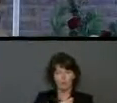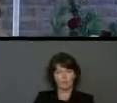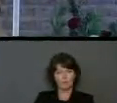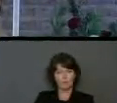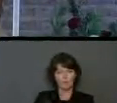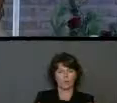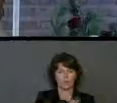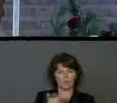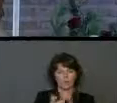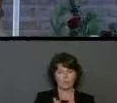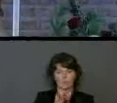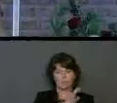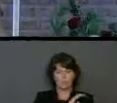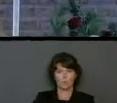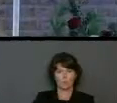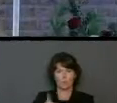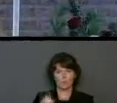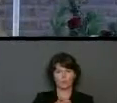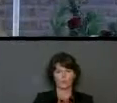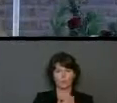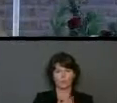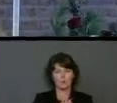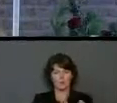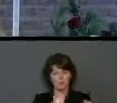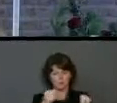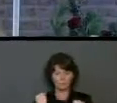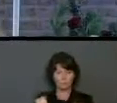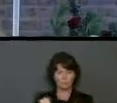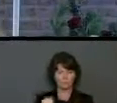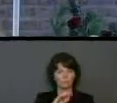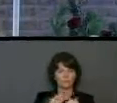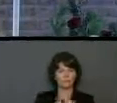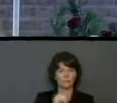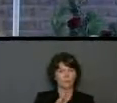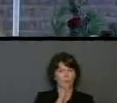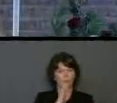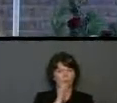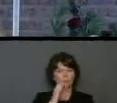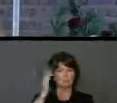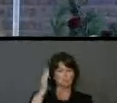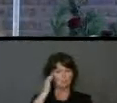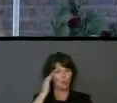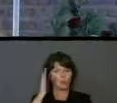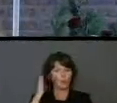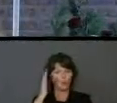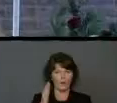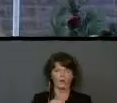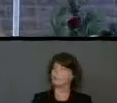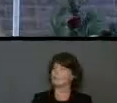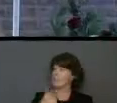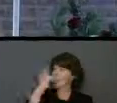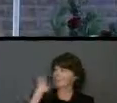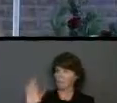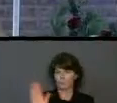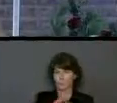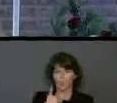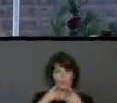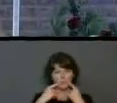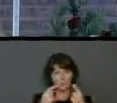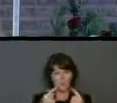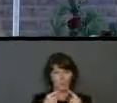for in him you have been enriched in every way, in all your speaking and in all your knowledge, because your testimony